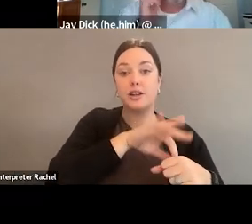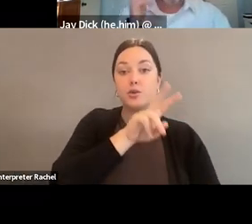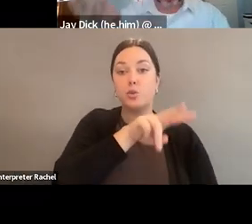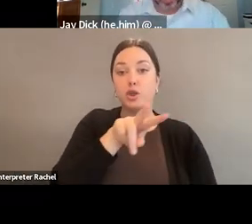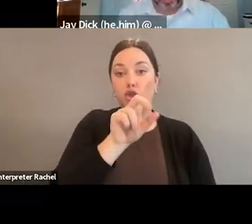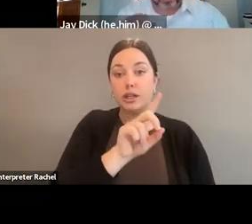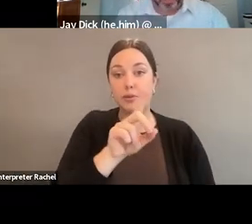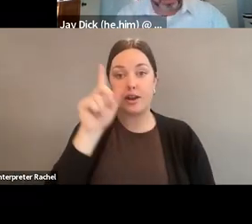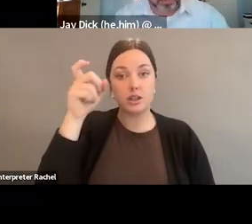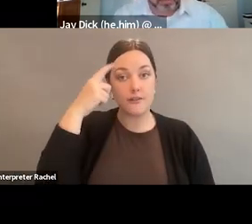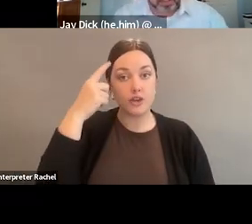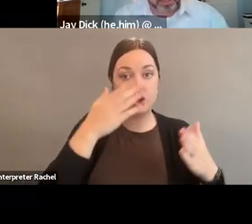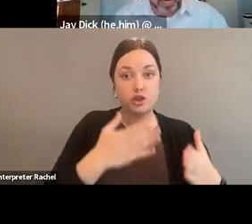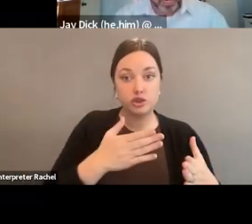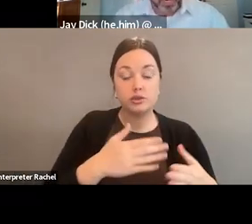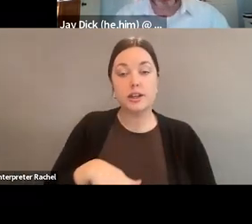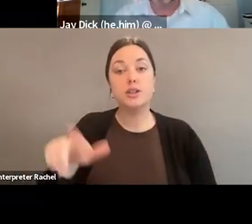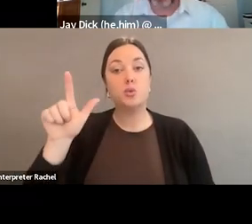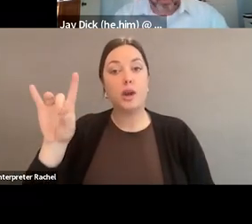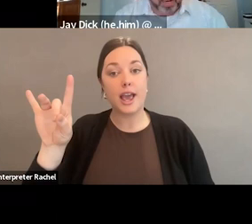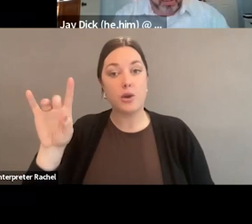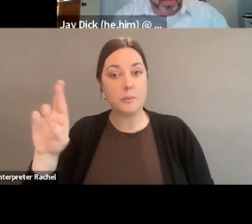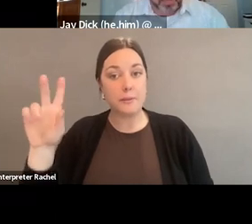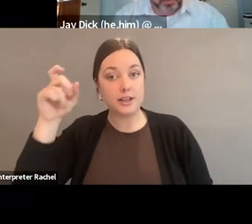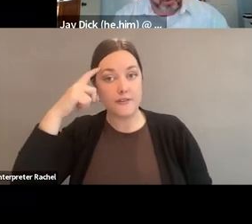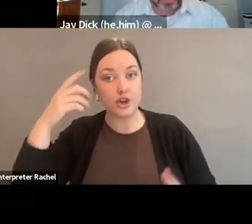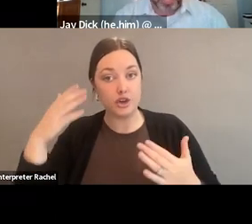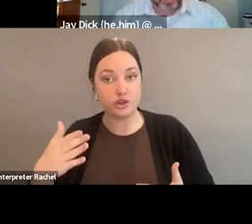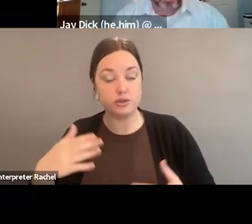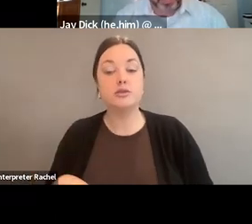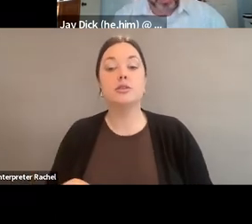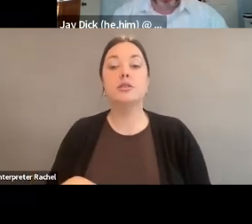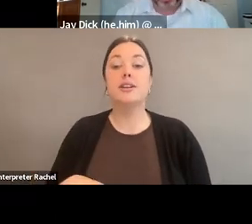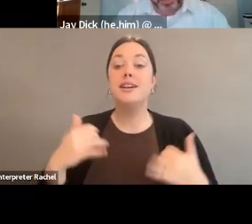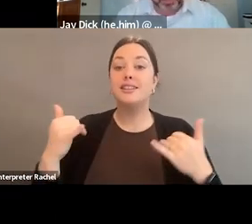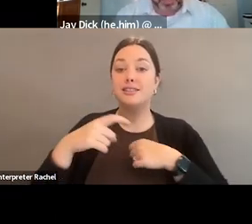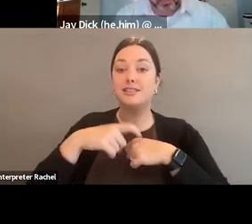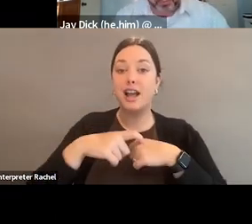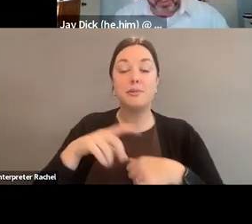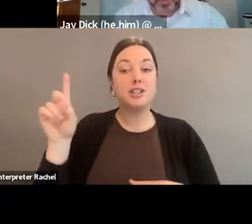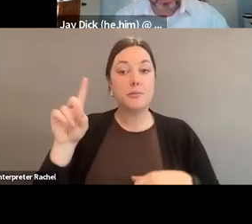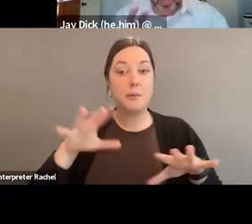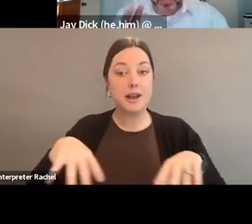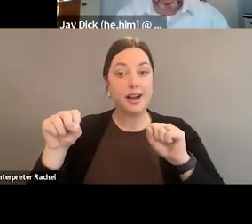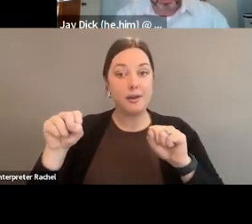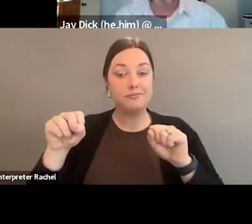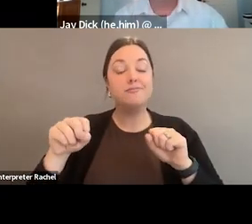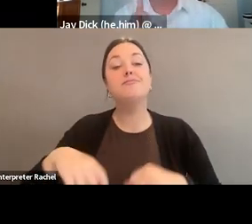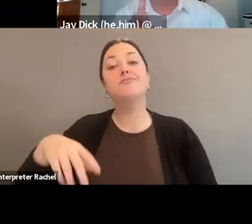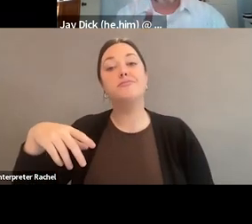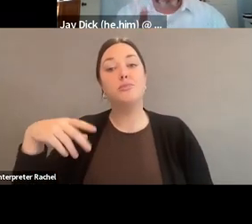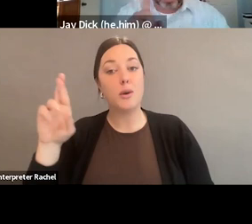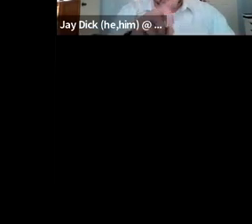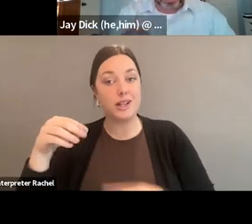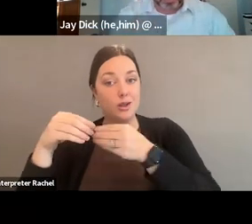governors and 28 Republican governors. This time around, the Democrats actually picked up two seats, and the Republicans lost two,